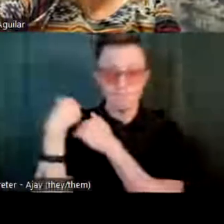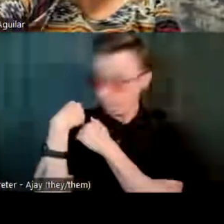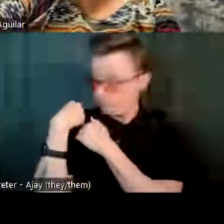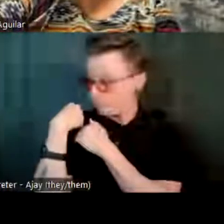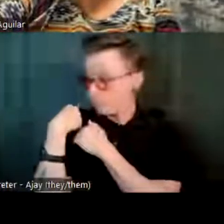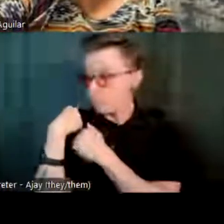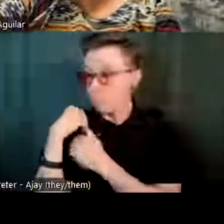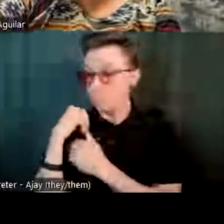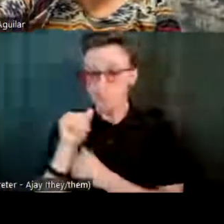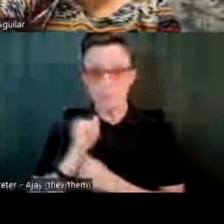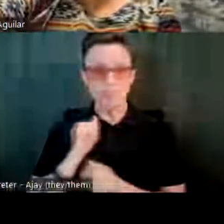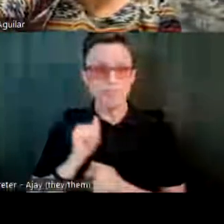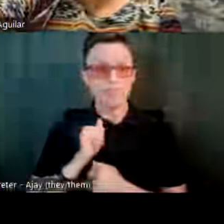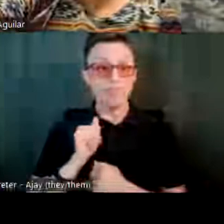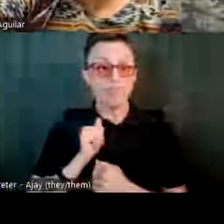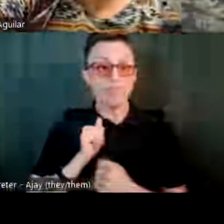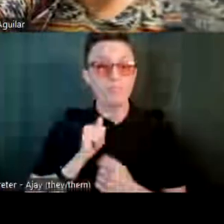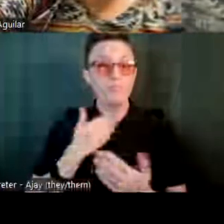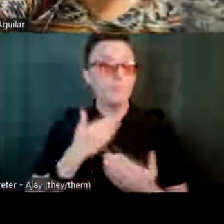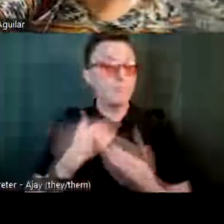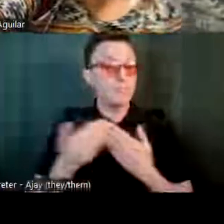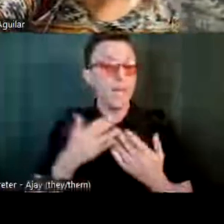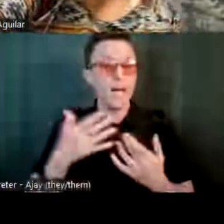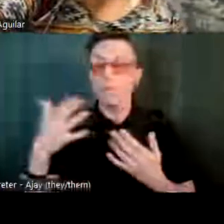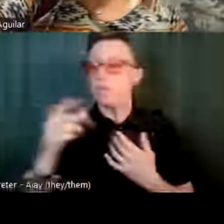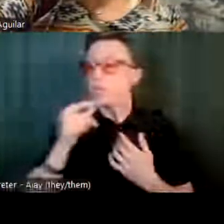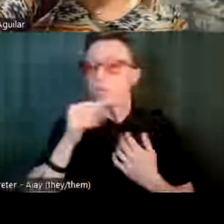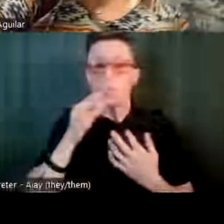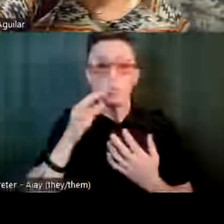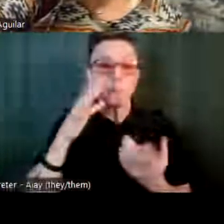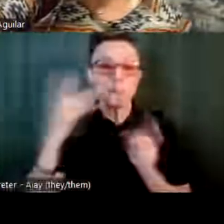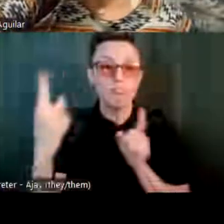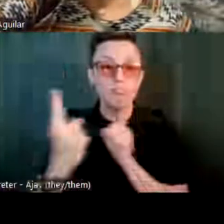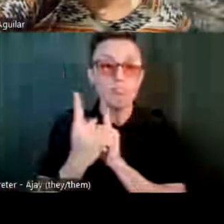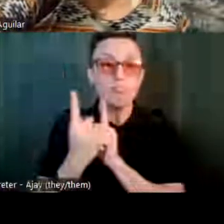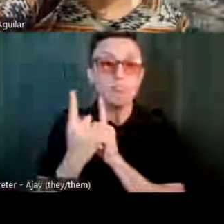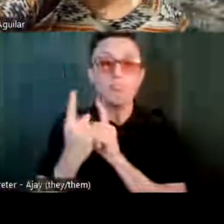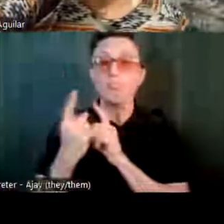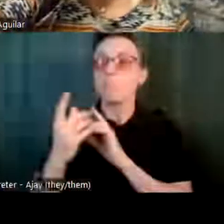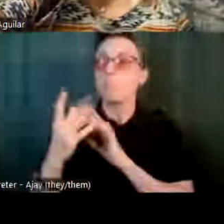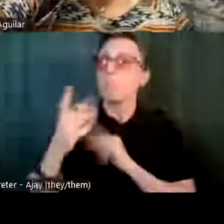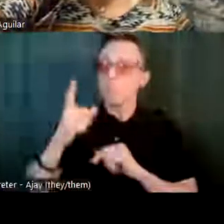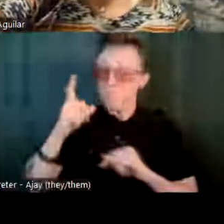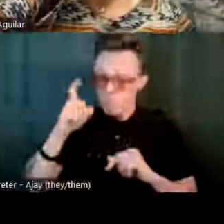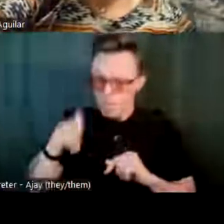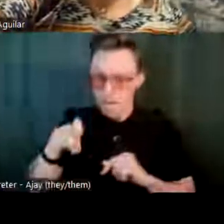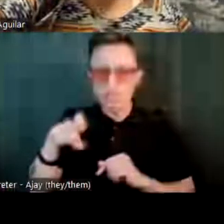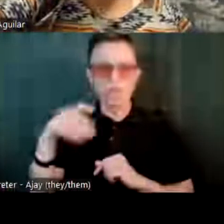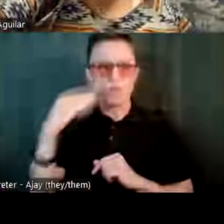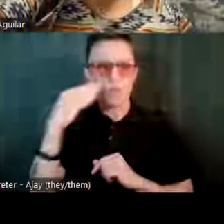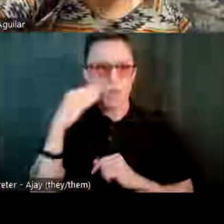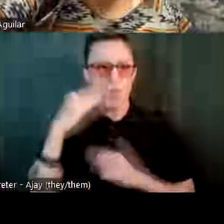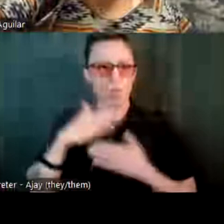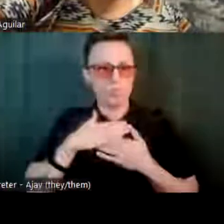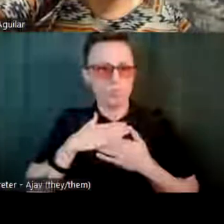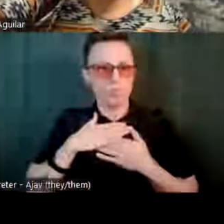and everybody you come into contact with, you have to be able to know that. And so, it took a lot of learning